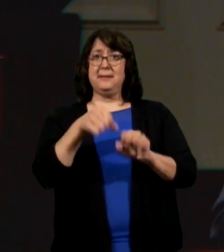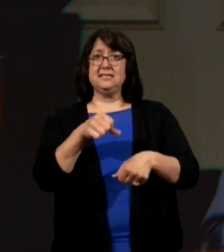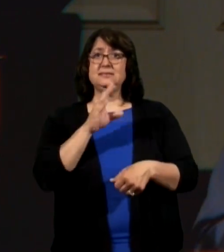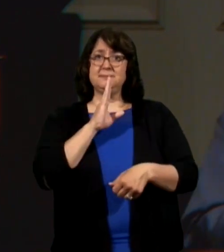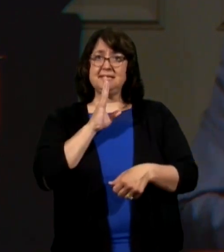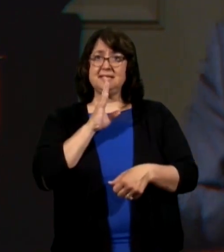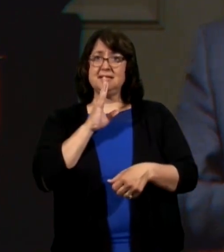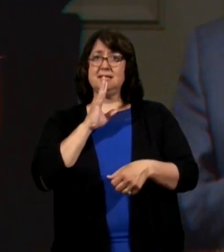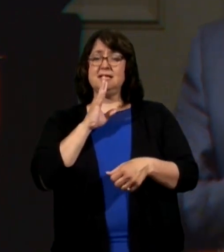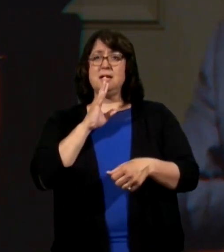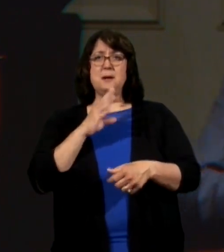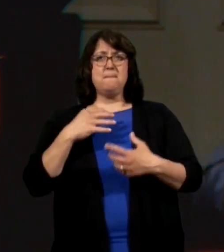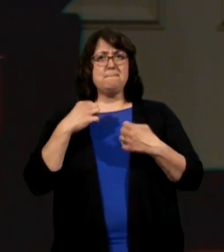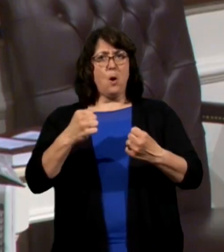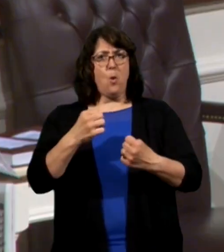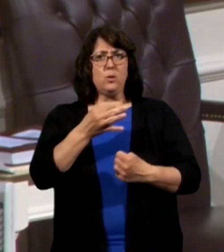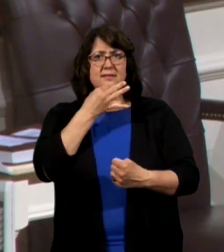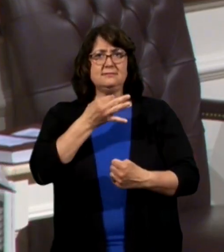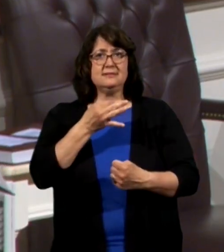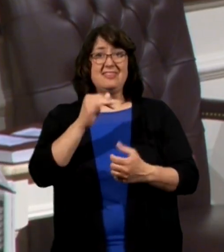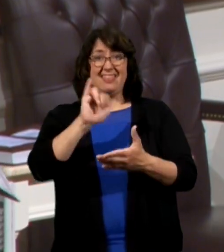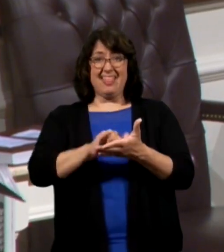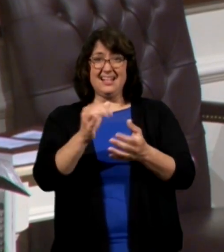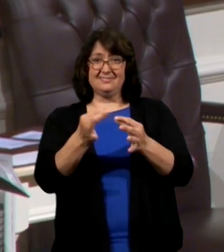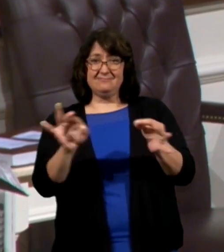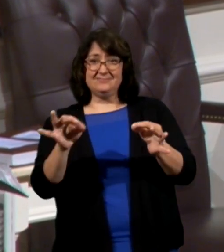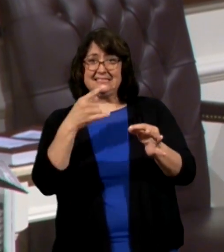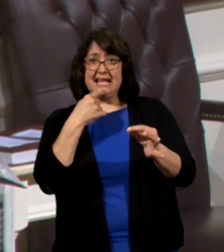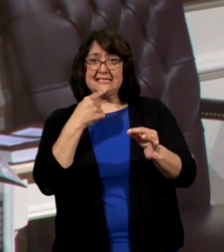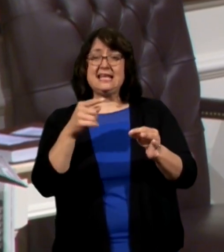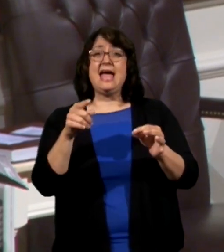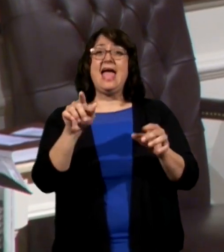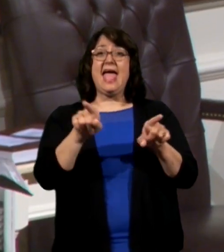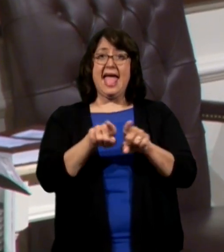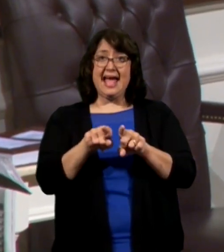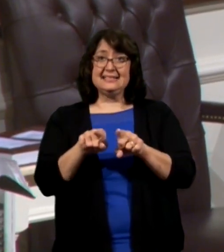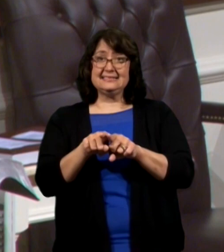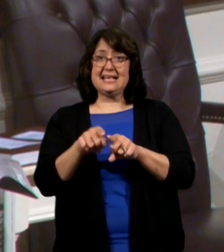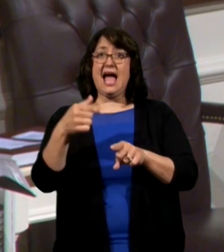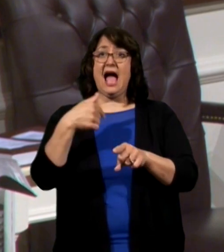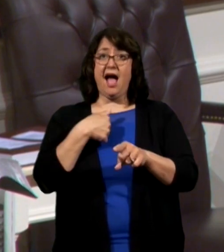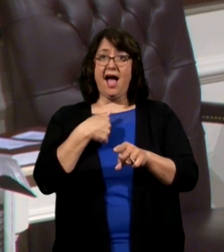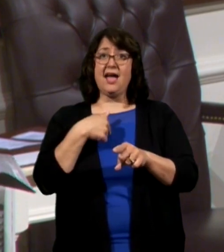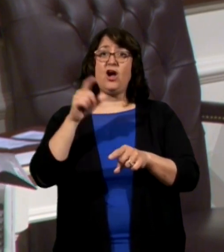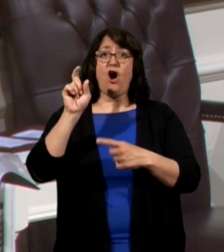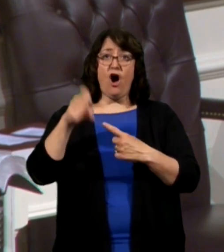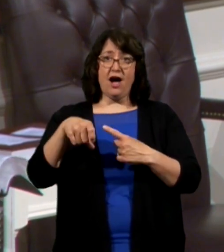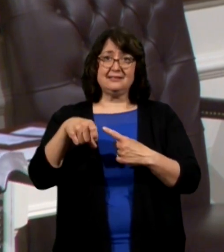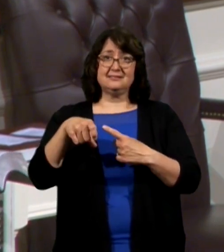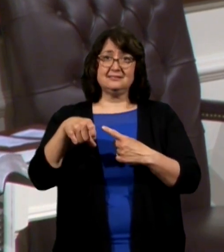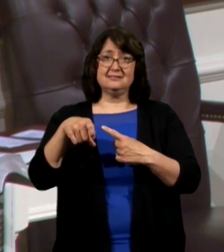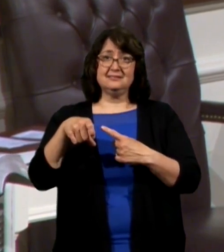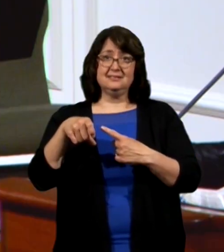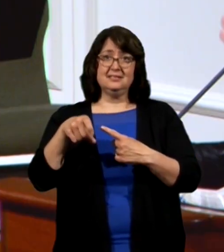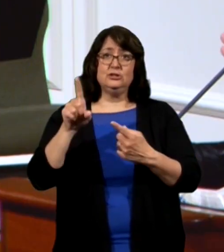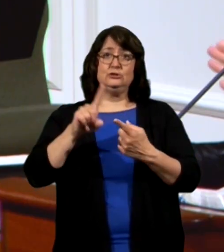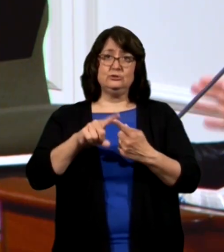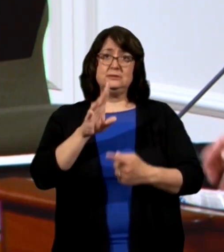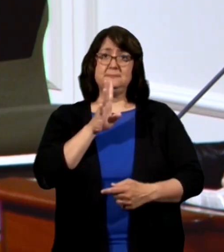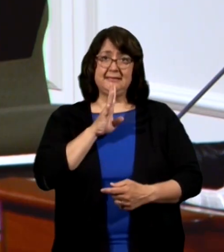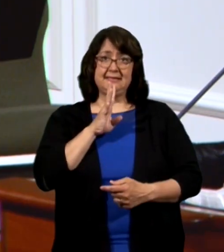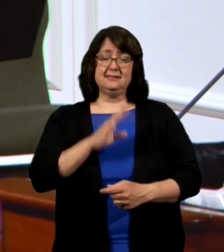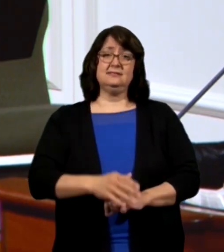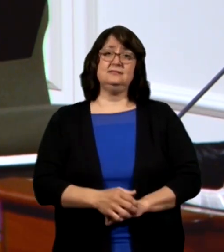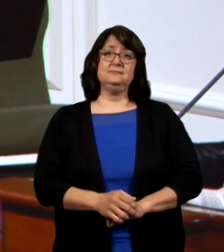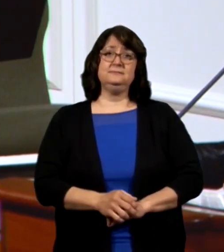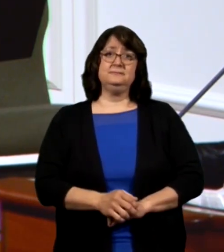boldly. And look at that last clause. As I ought to speak.